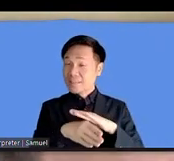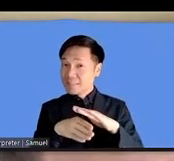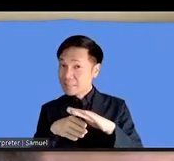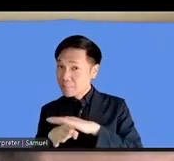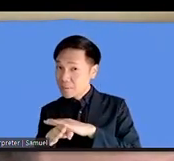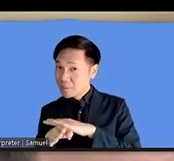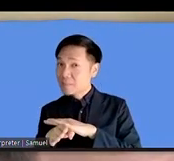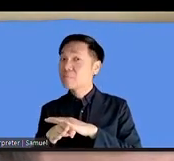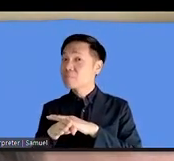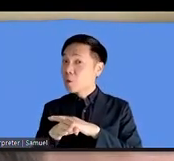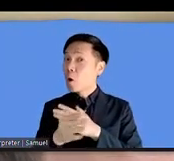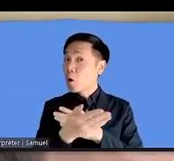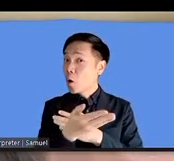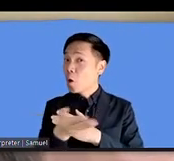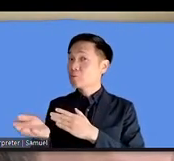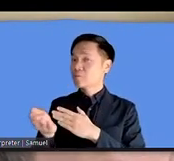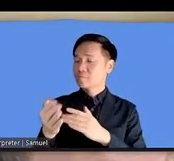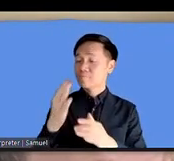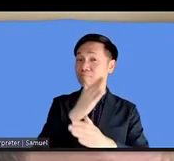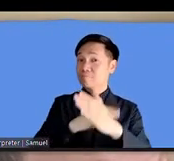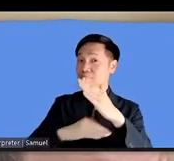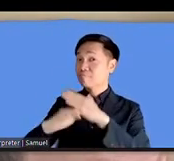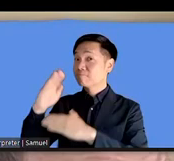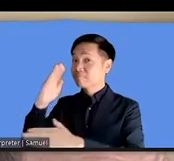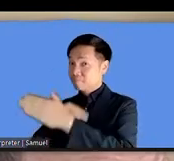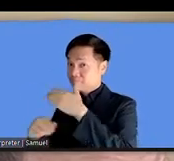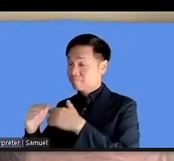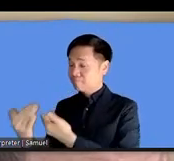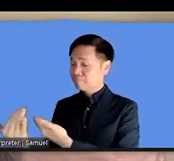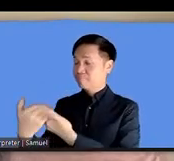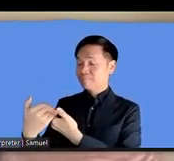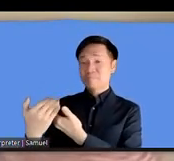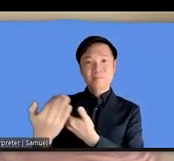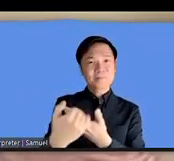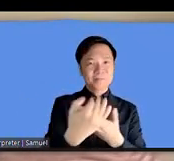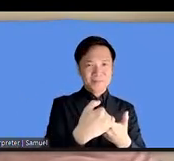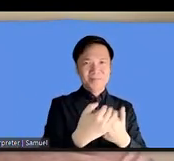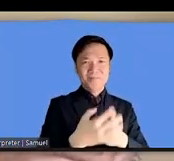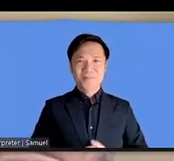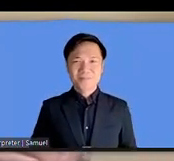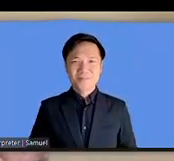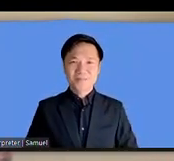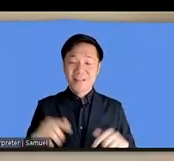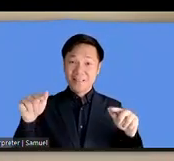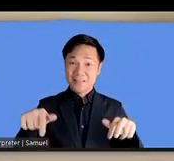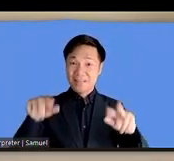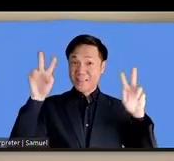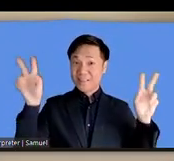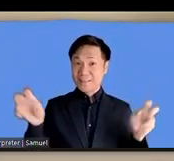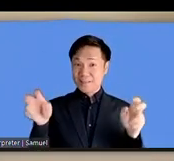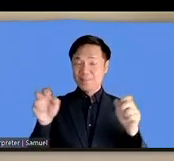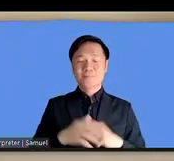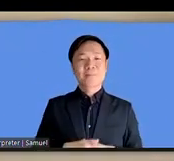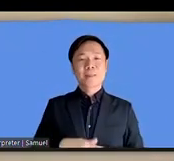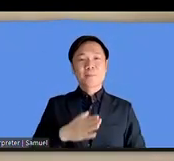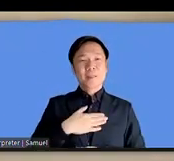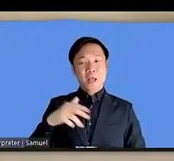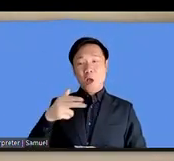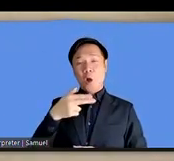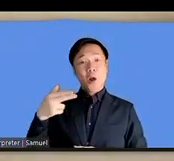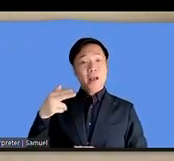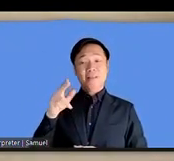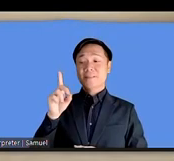disabilities with this vision the dynamic coalition on accessibility and disability